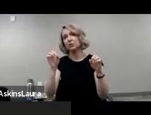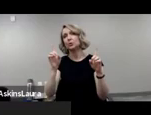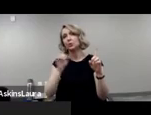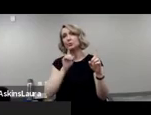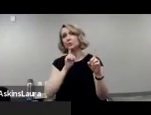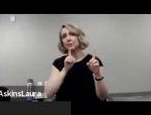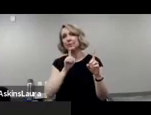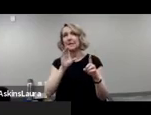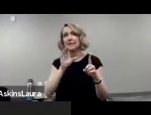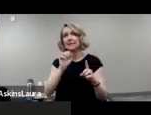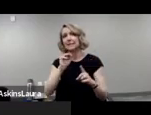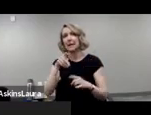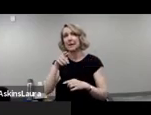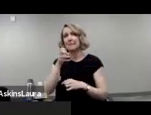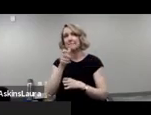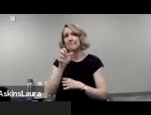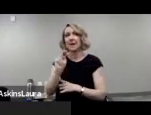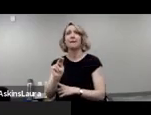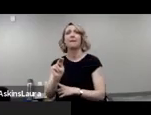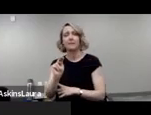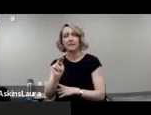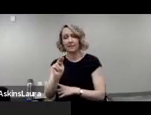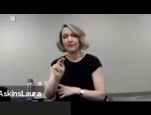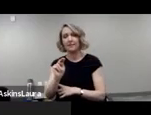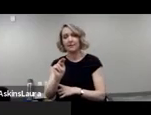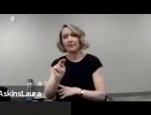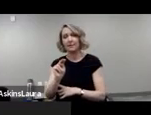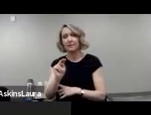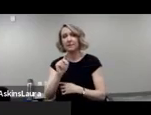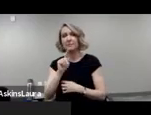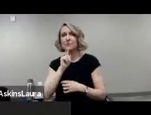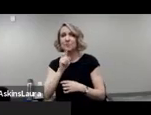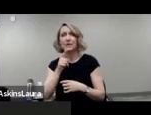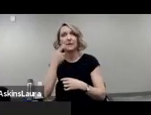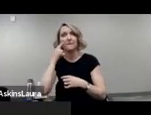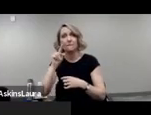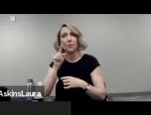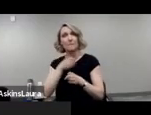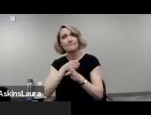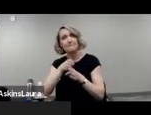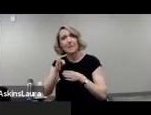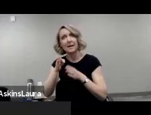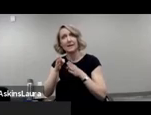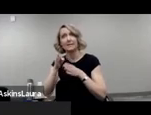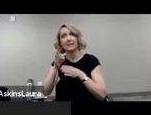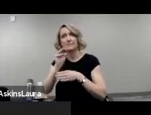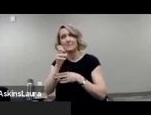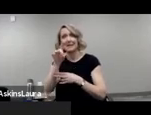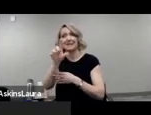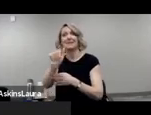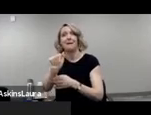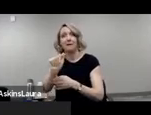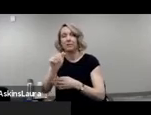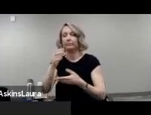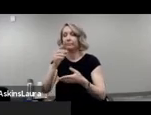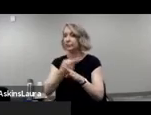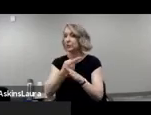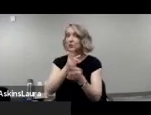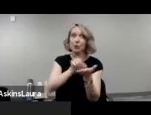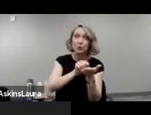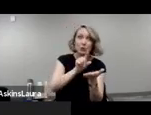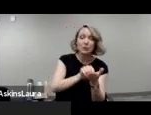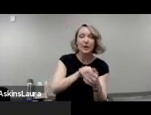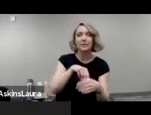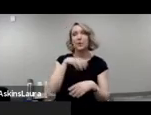a year out on mainstream media and editing newspapers led